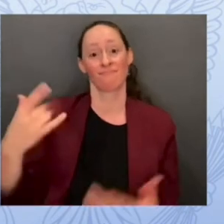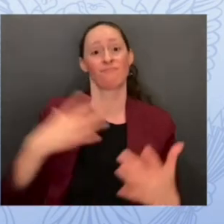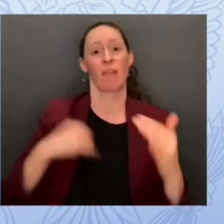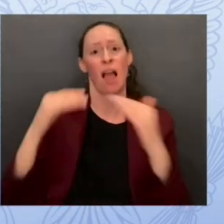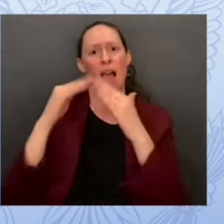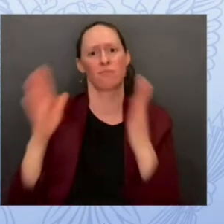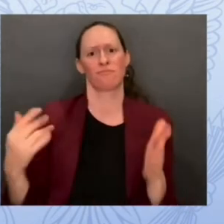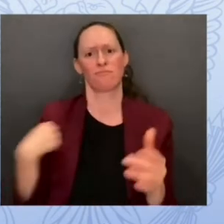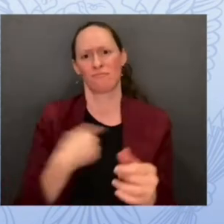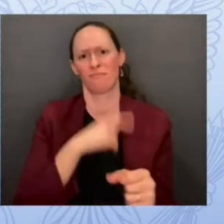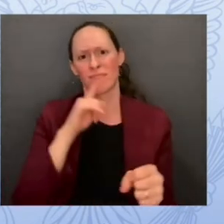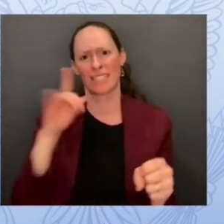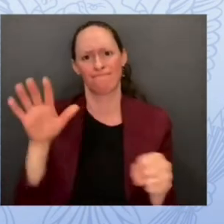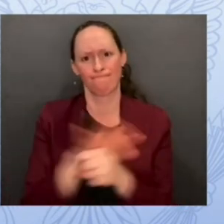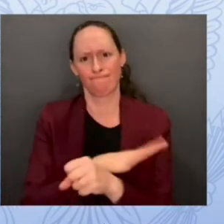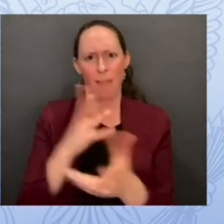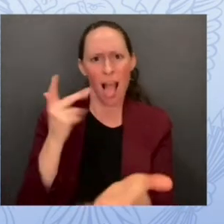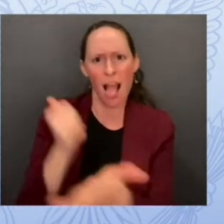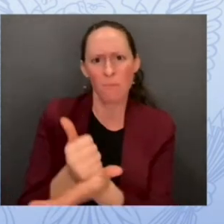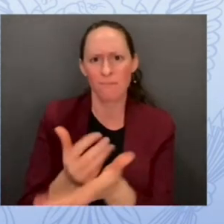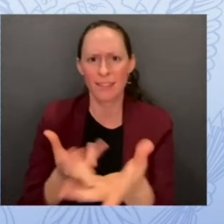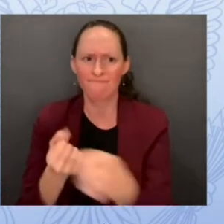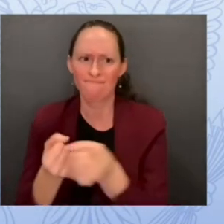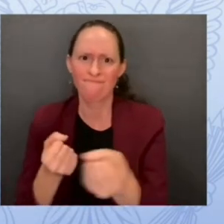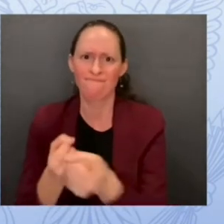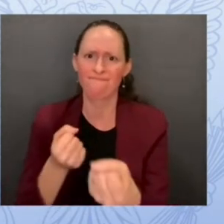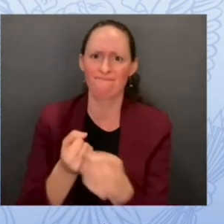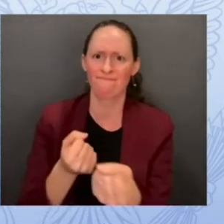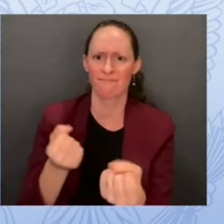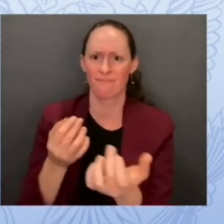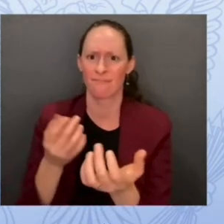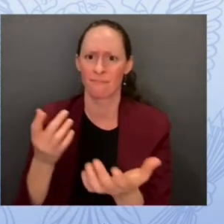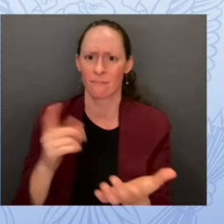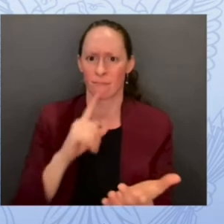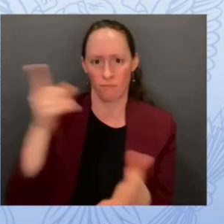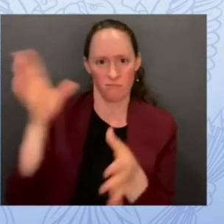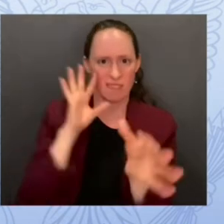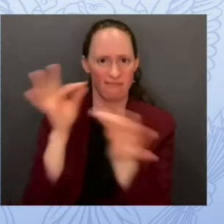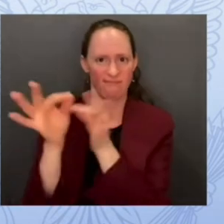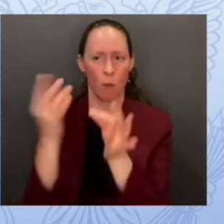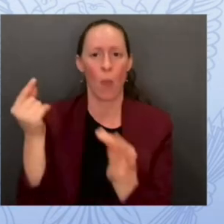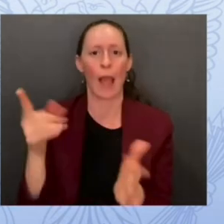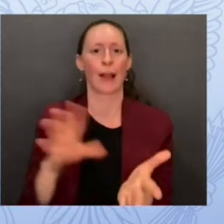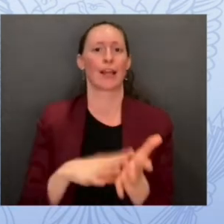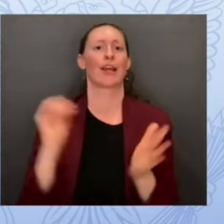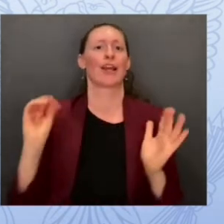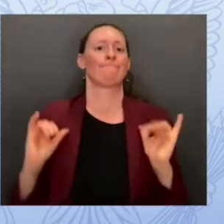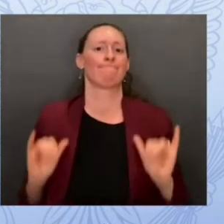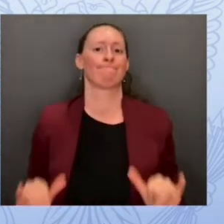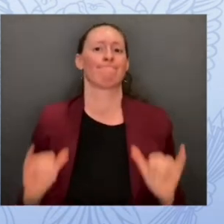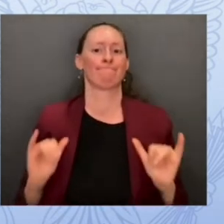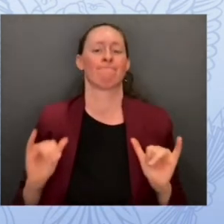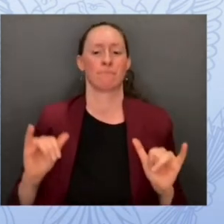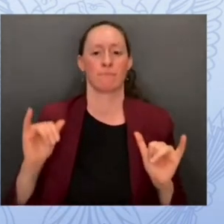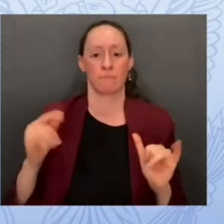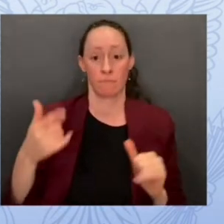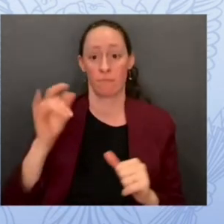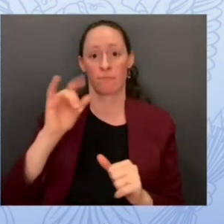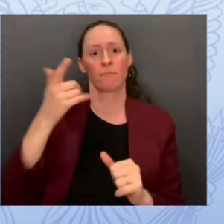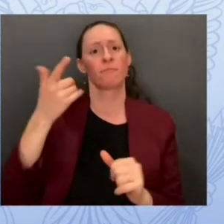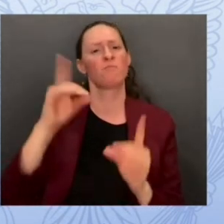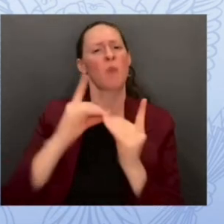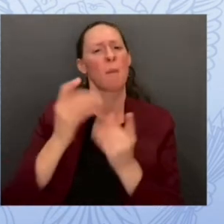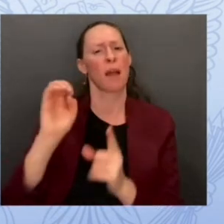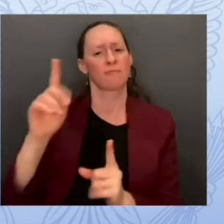so here to speak about the lessons learned from the department of education's perspective i invite deputy secretary cindy martin a former